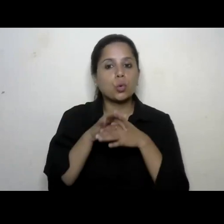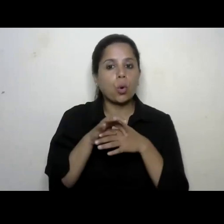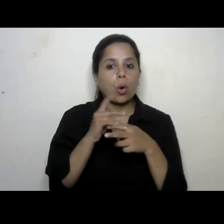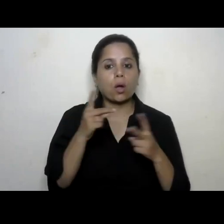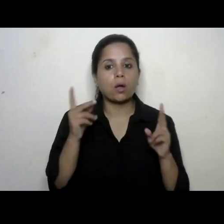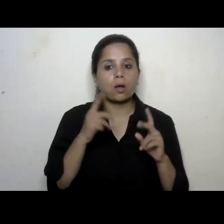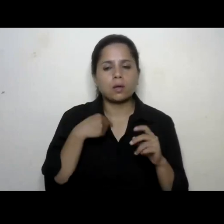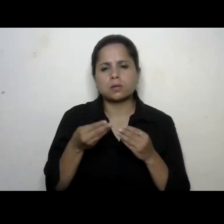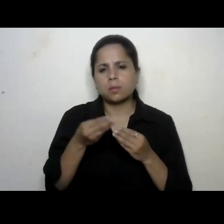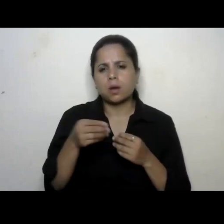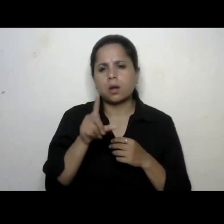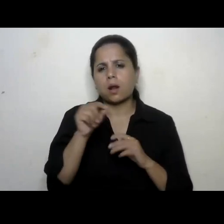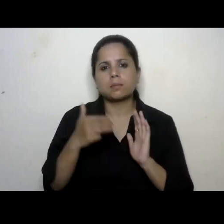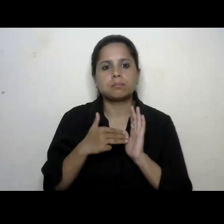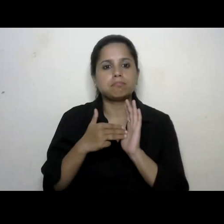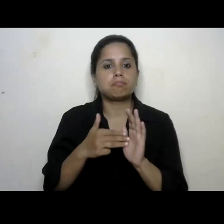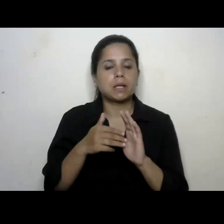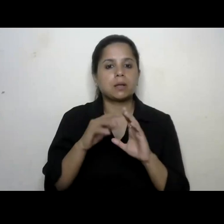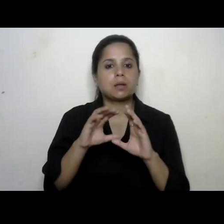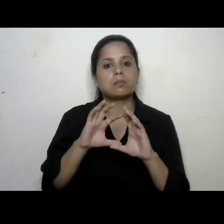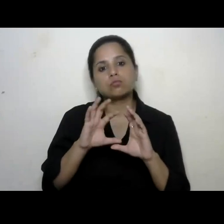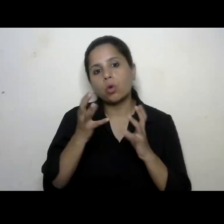have near about 100 million content as of now